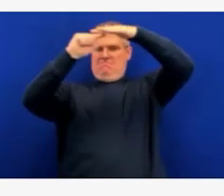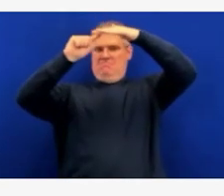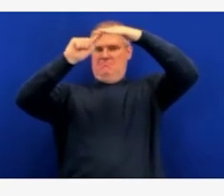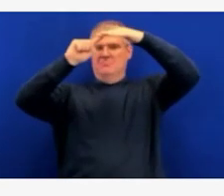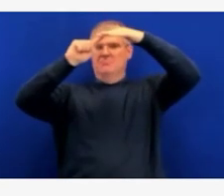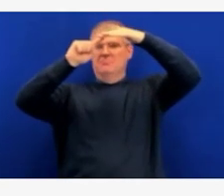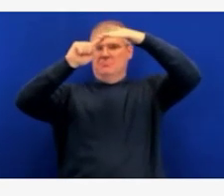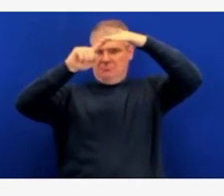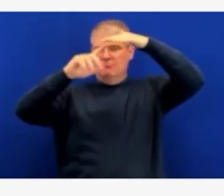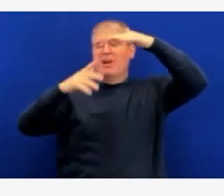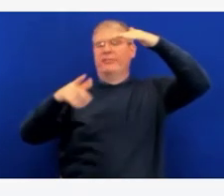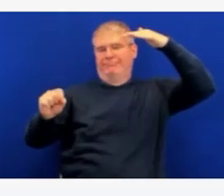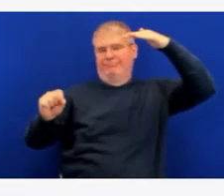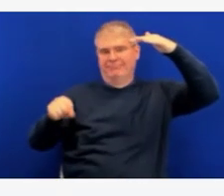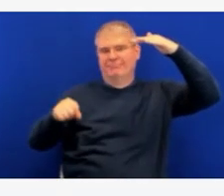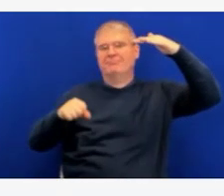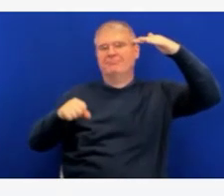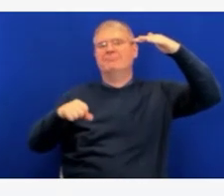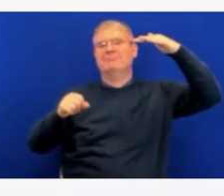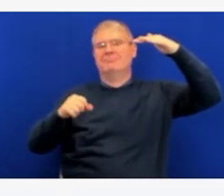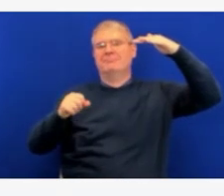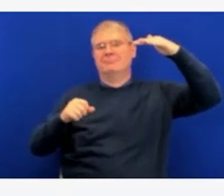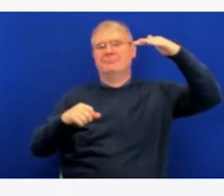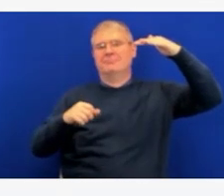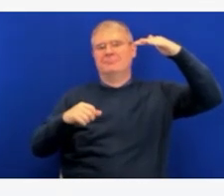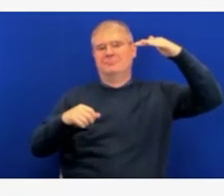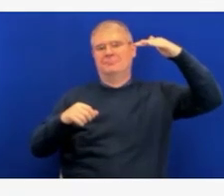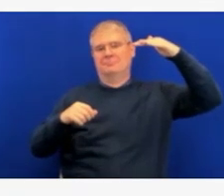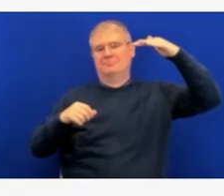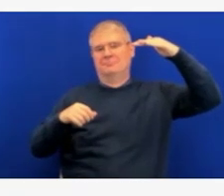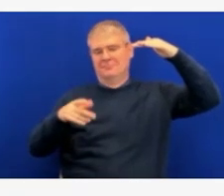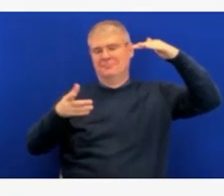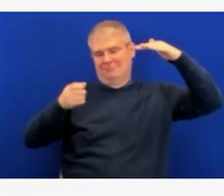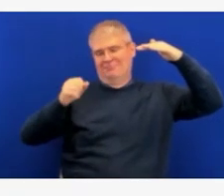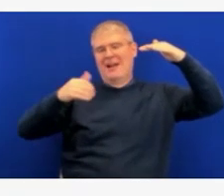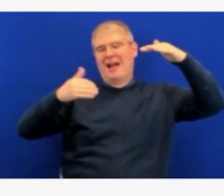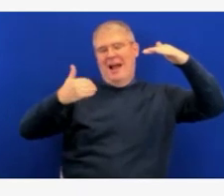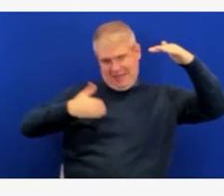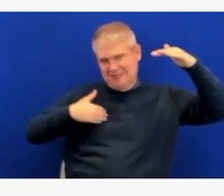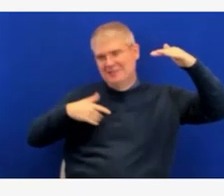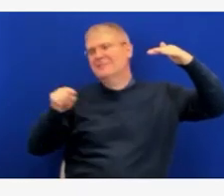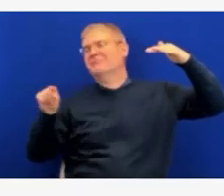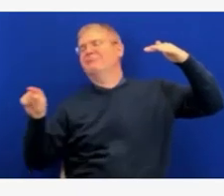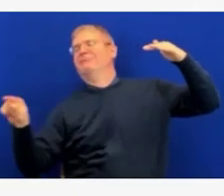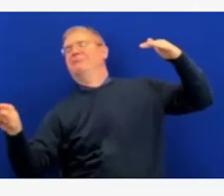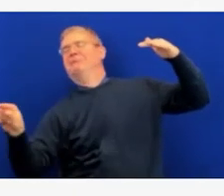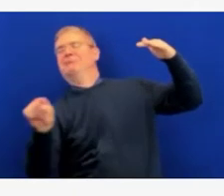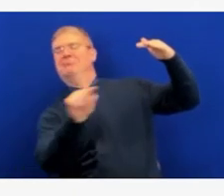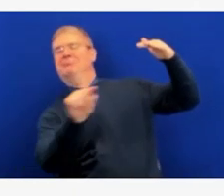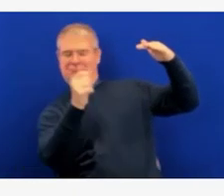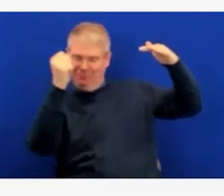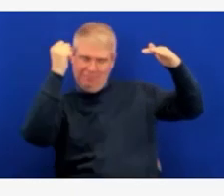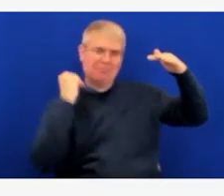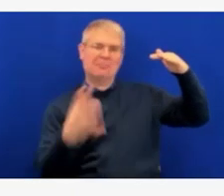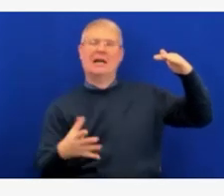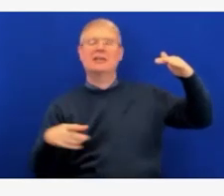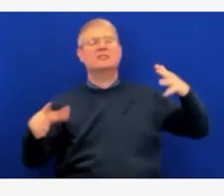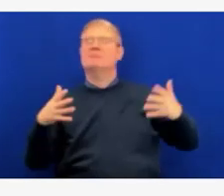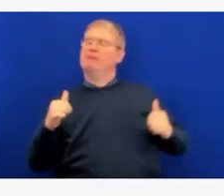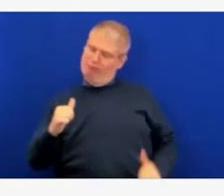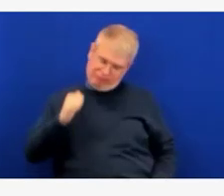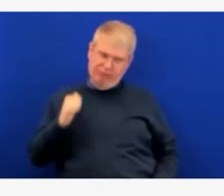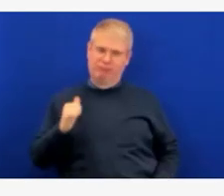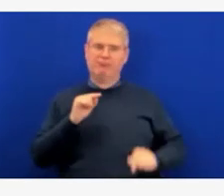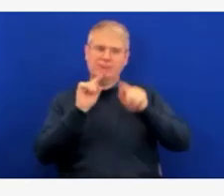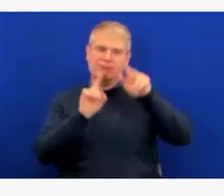health are what we like to call the tip of the iceberg. These are people who either sought health care, went in and got a test that